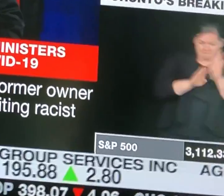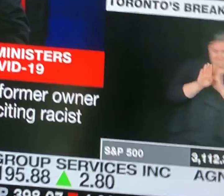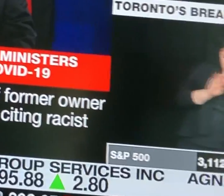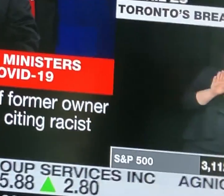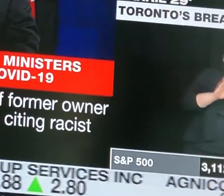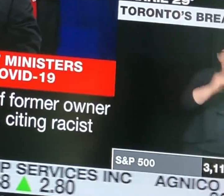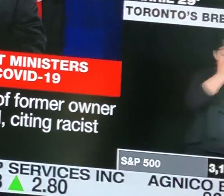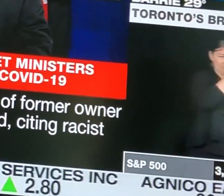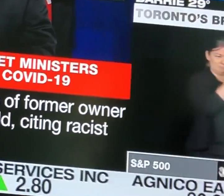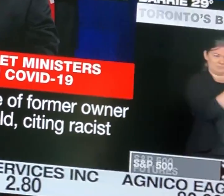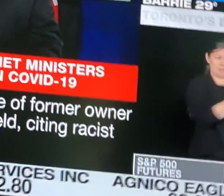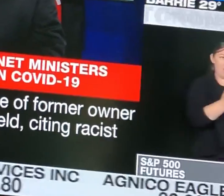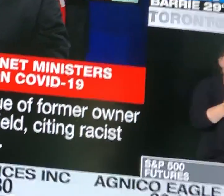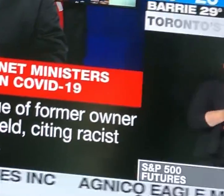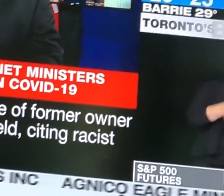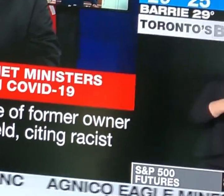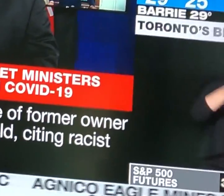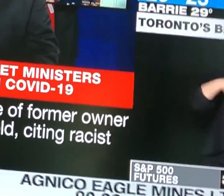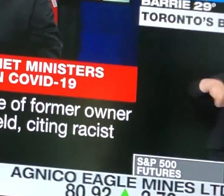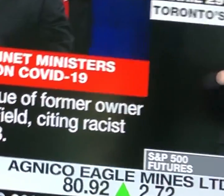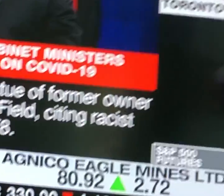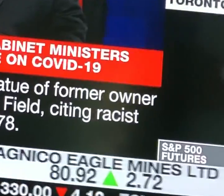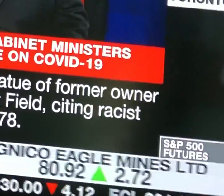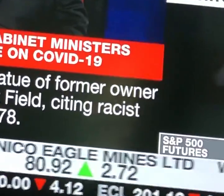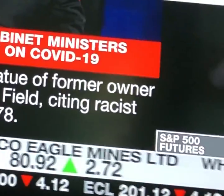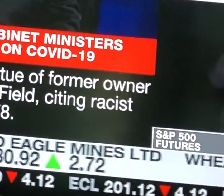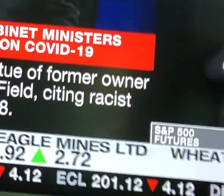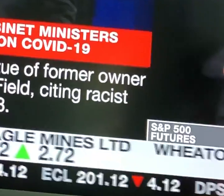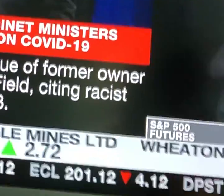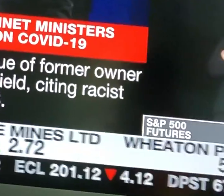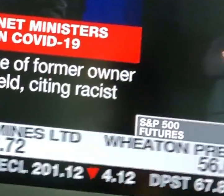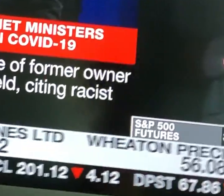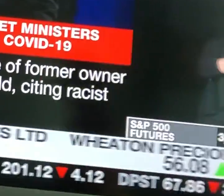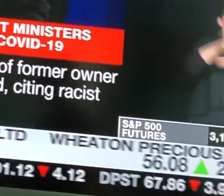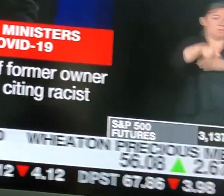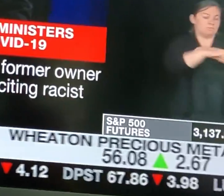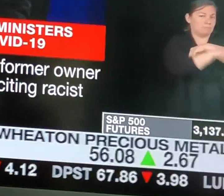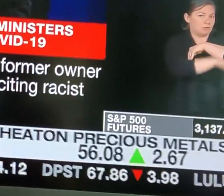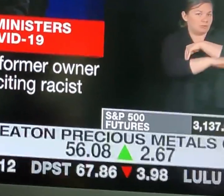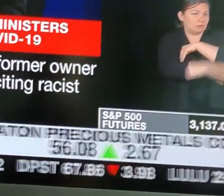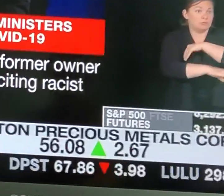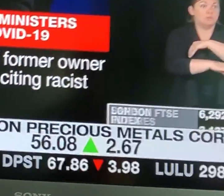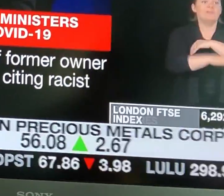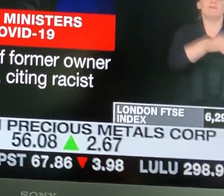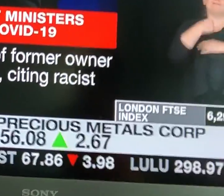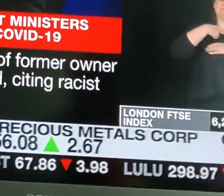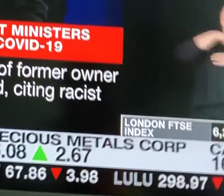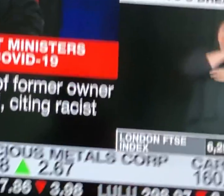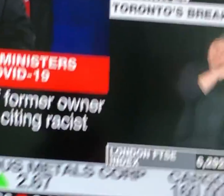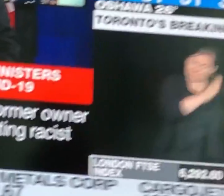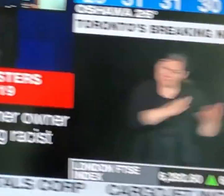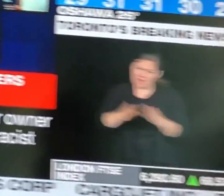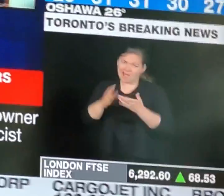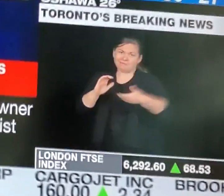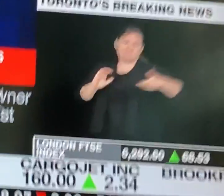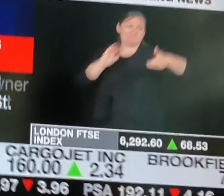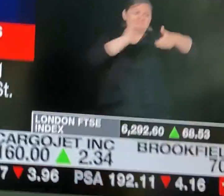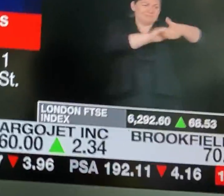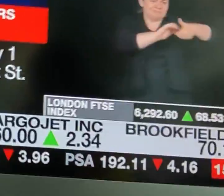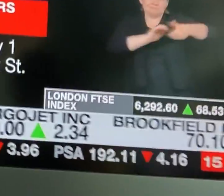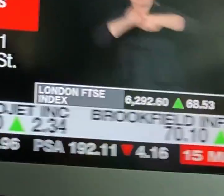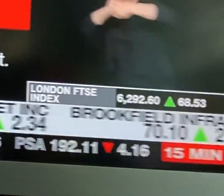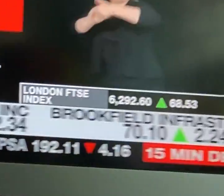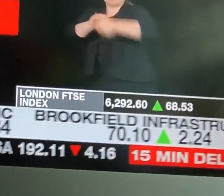with public health protocols in place, at-home learning, or a mix of both, with in-class sessions